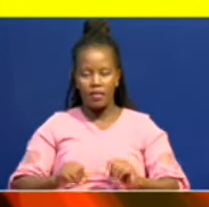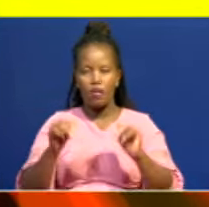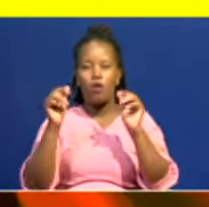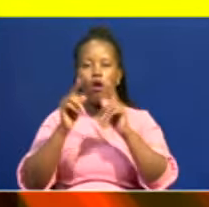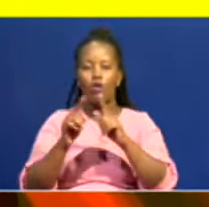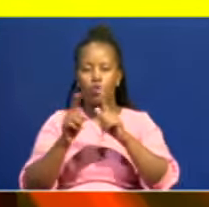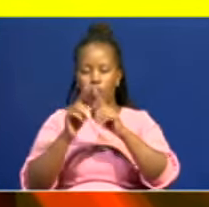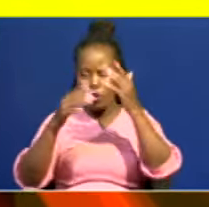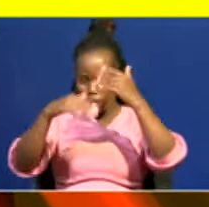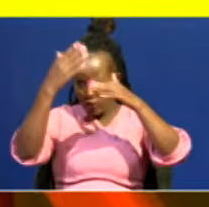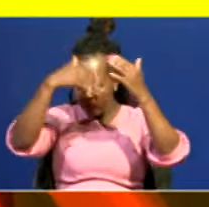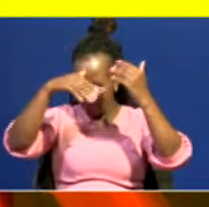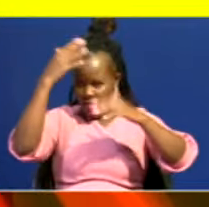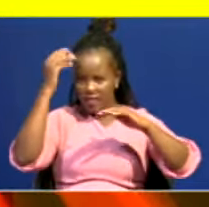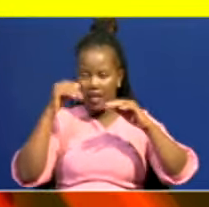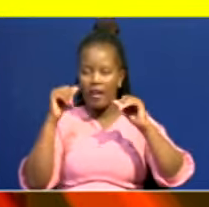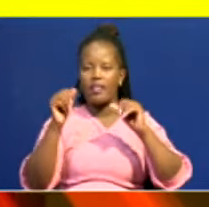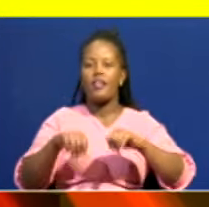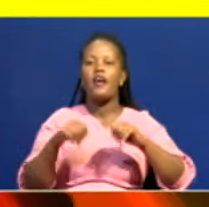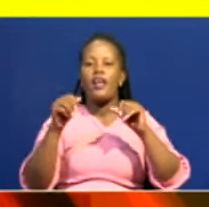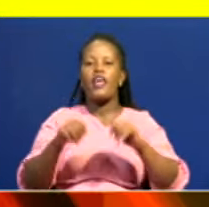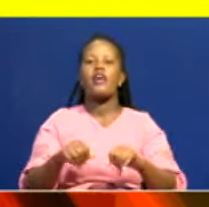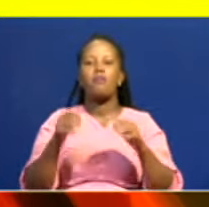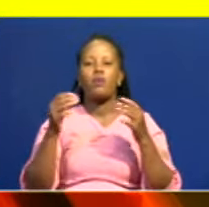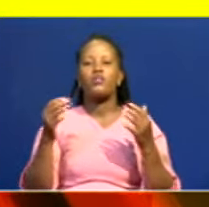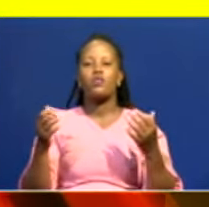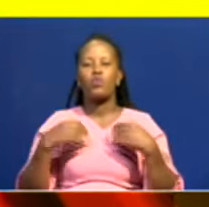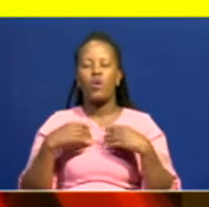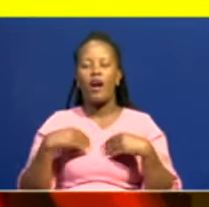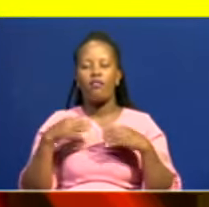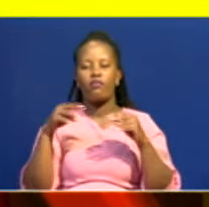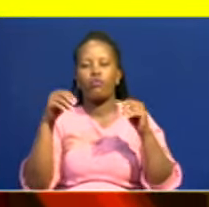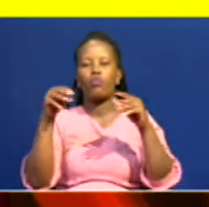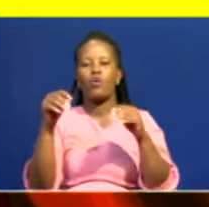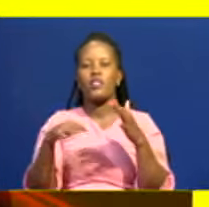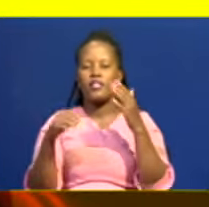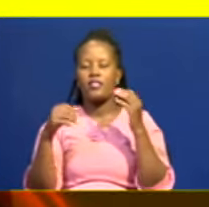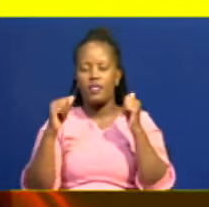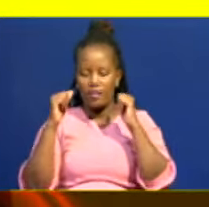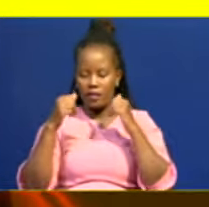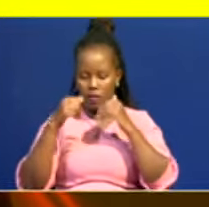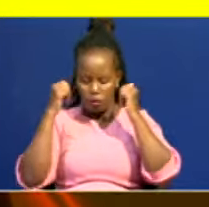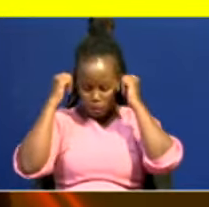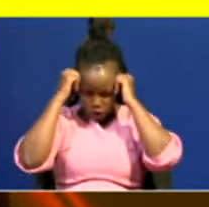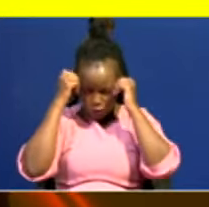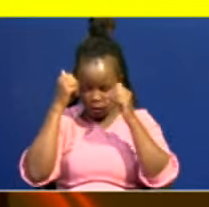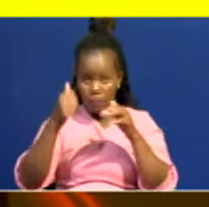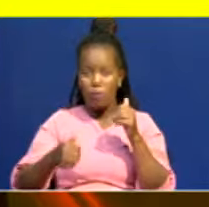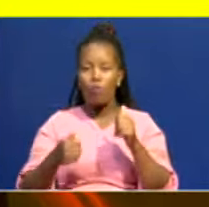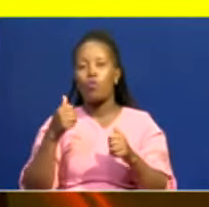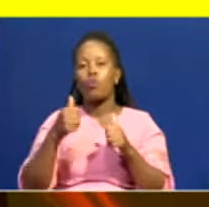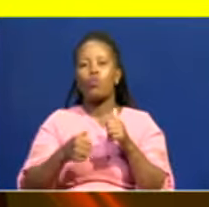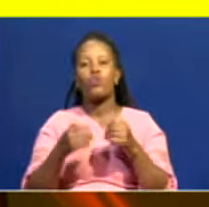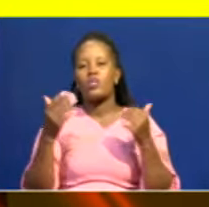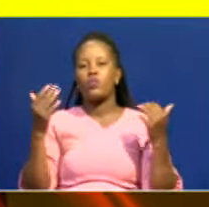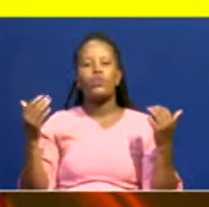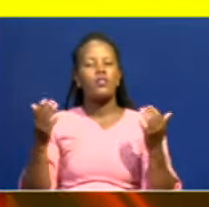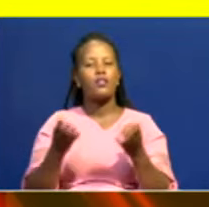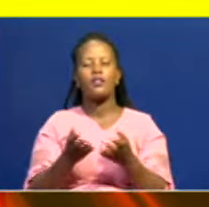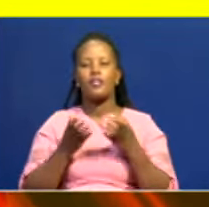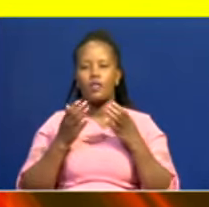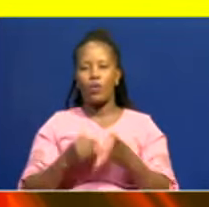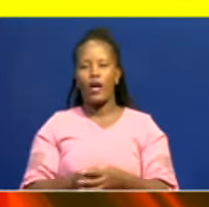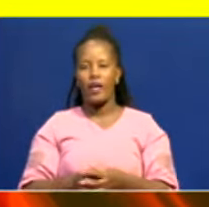are able to provide the kind of quality education that we so much require.